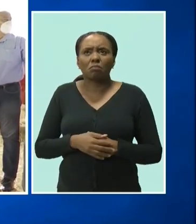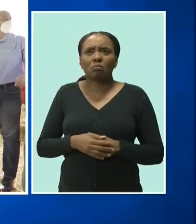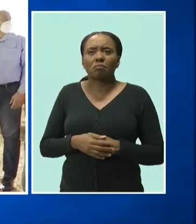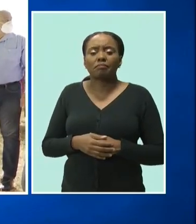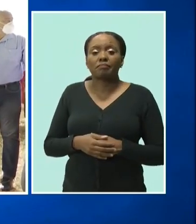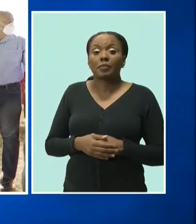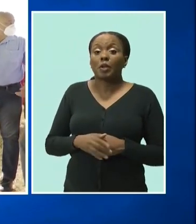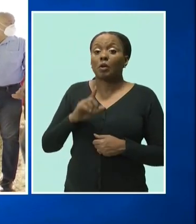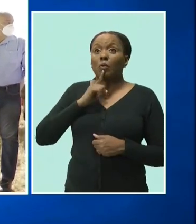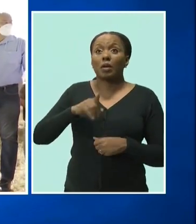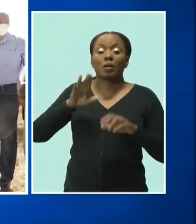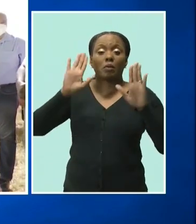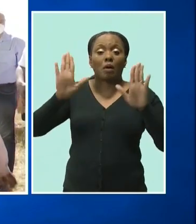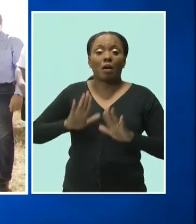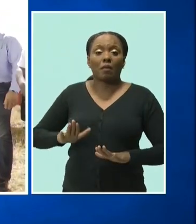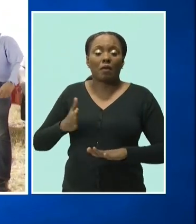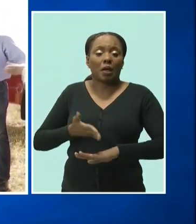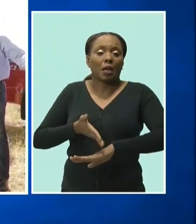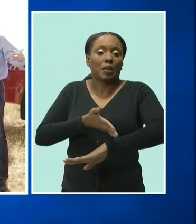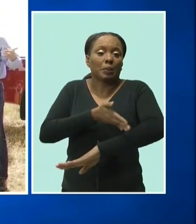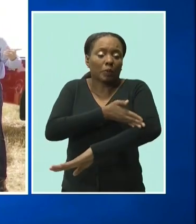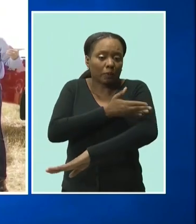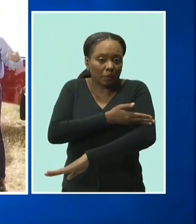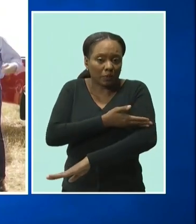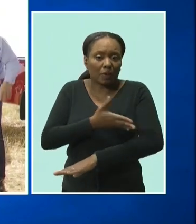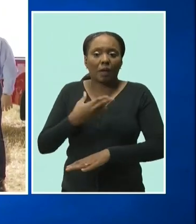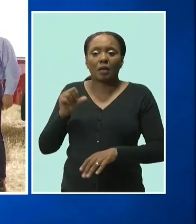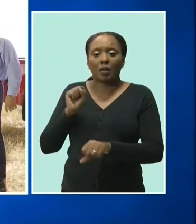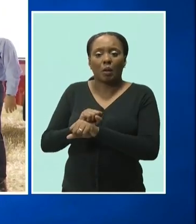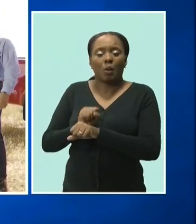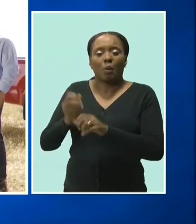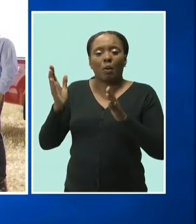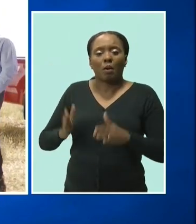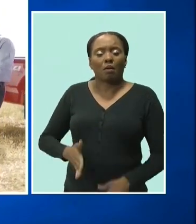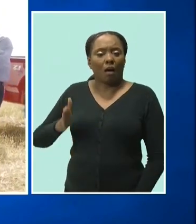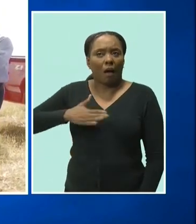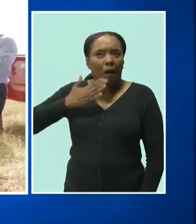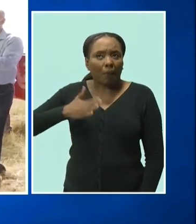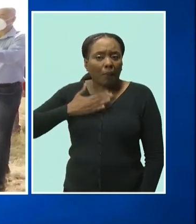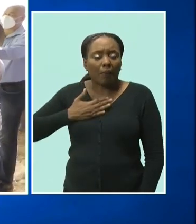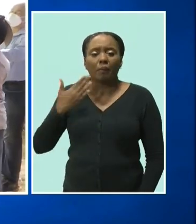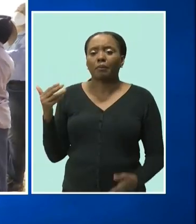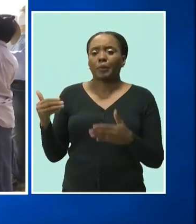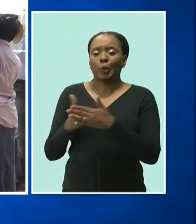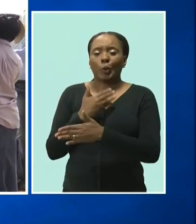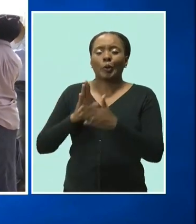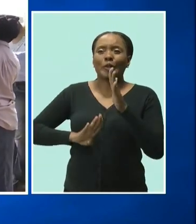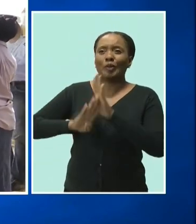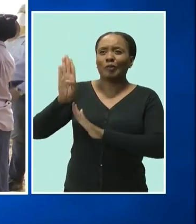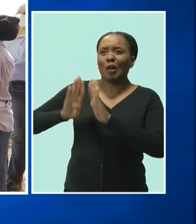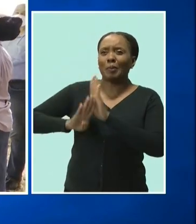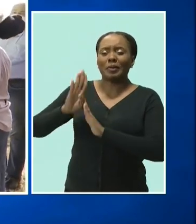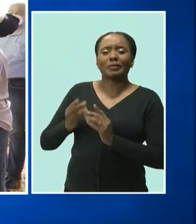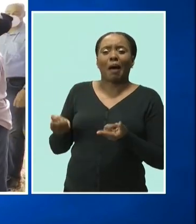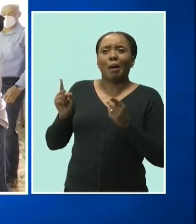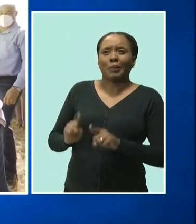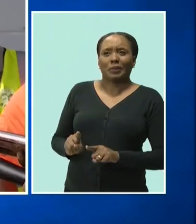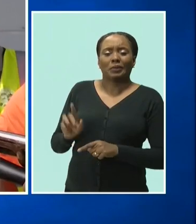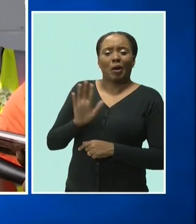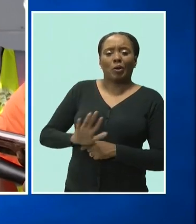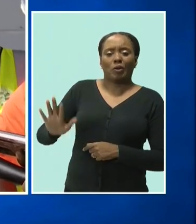improvement over what obtained in the past, and the workers are happy with the developments now taking place in agriculture.